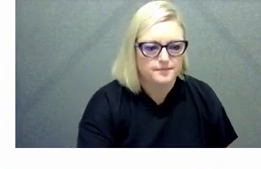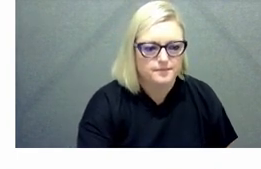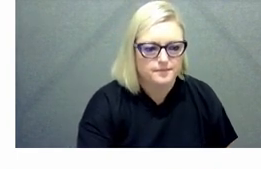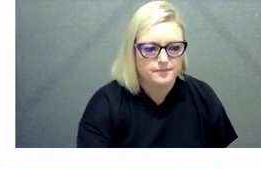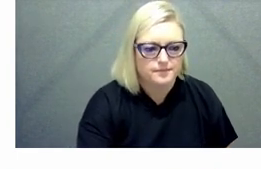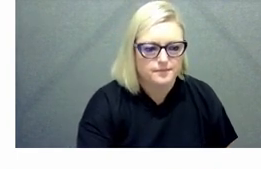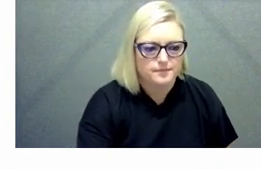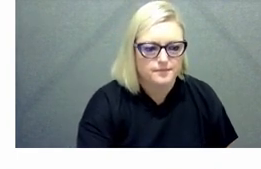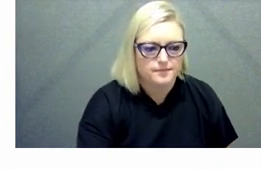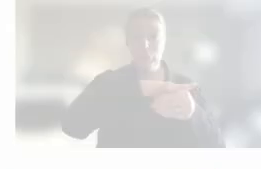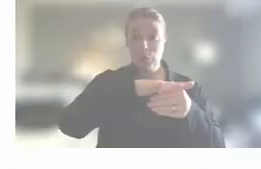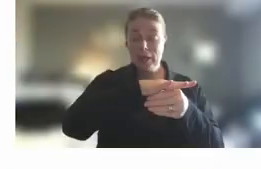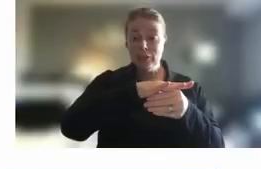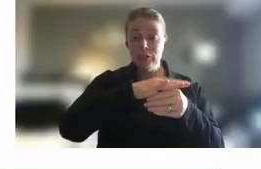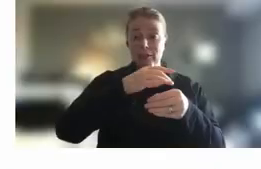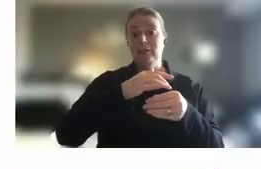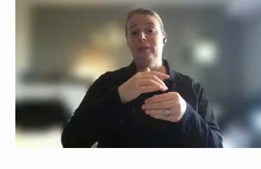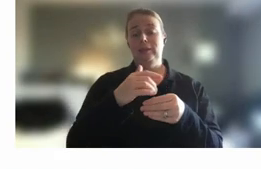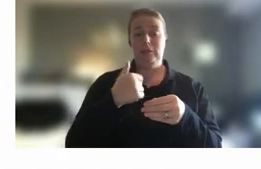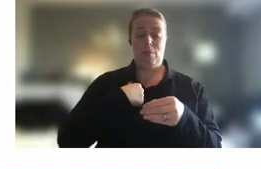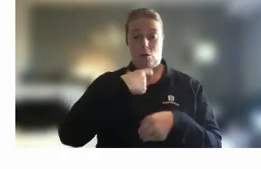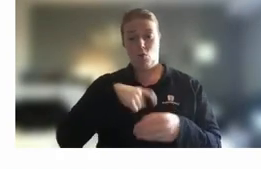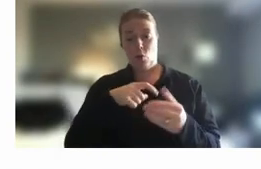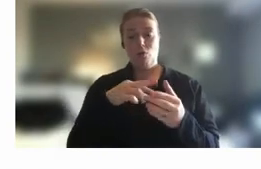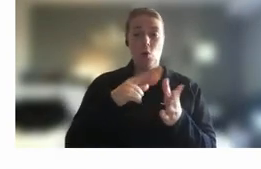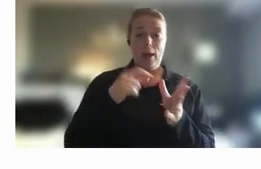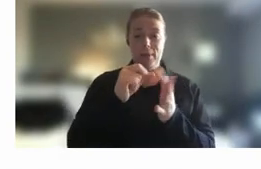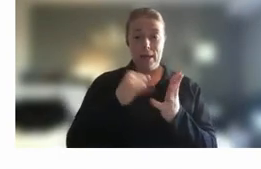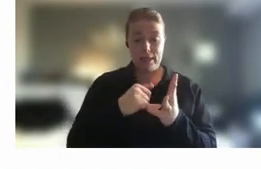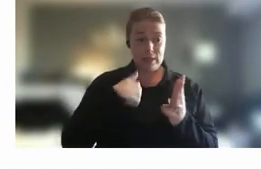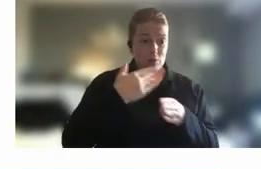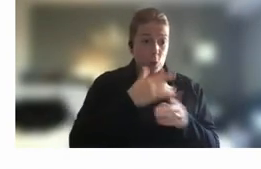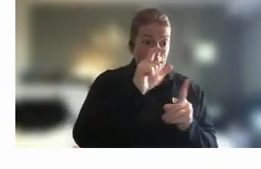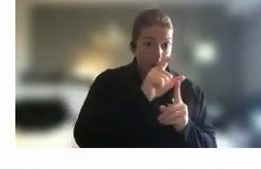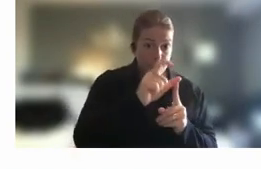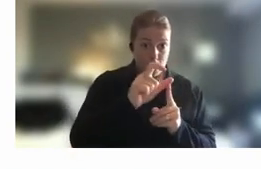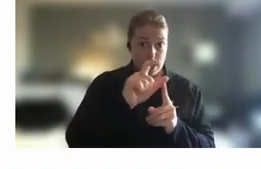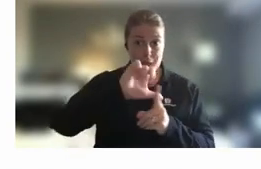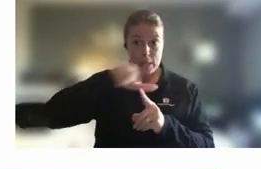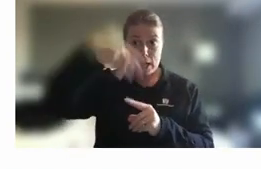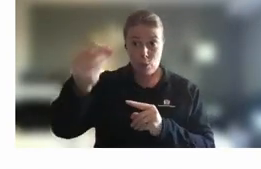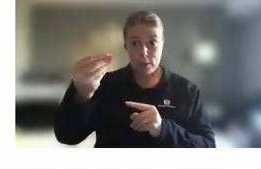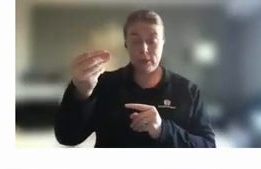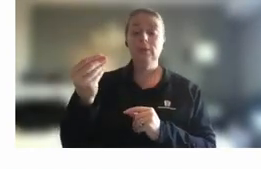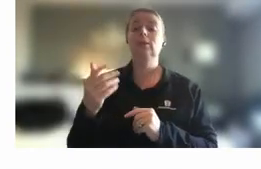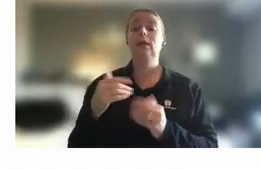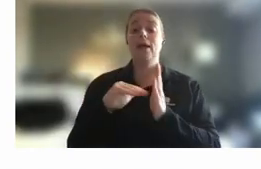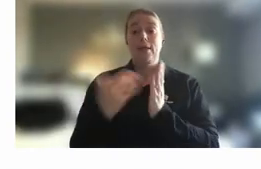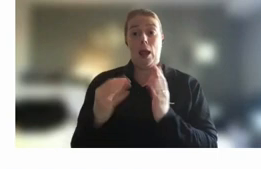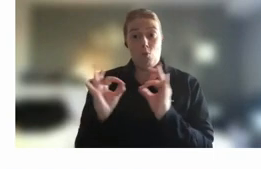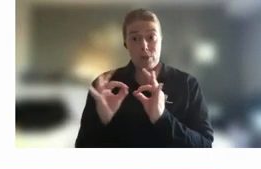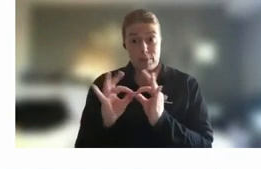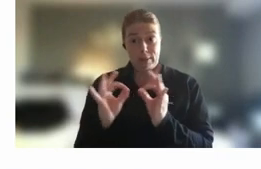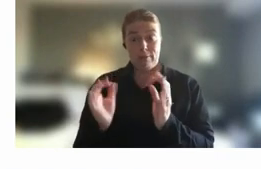as an employee of the APS so I've worked in Canberra I've worked in Darwin um and now working in Brisbane so